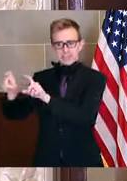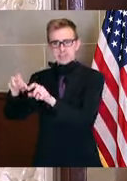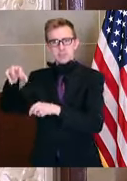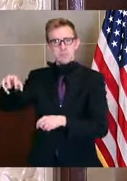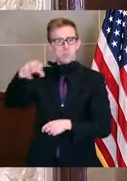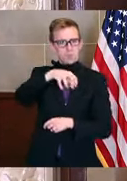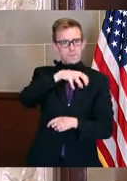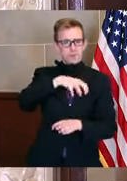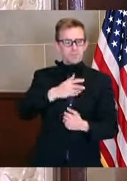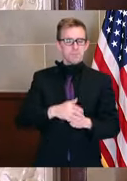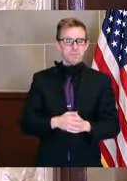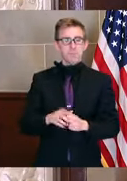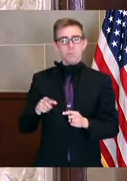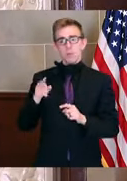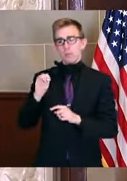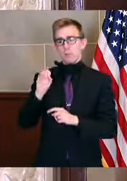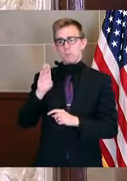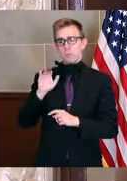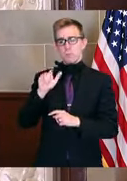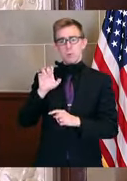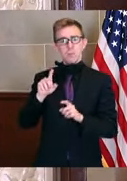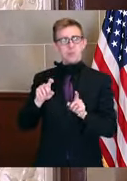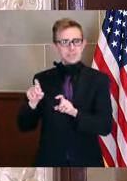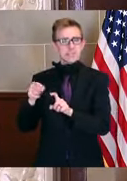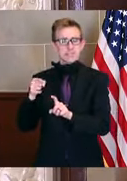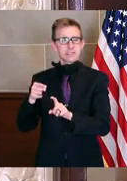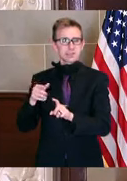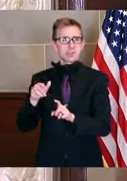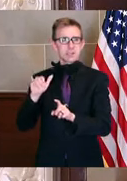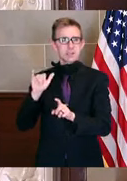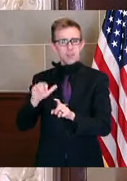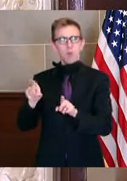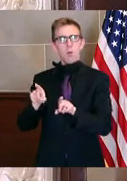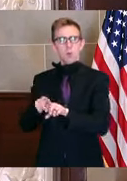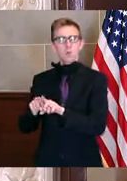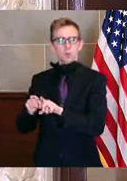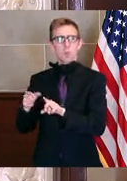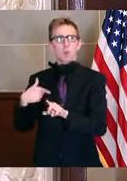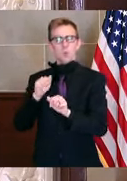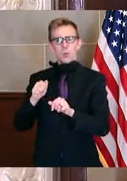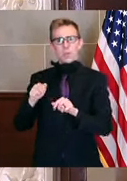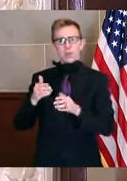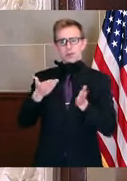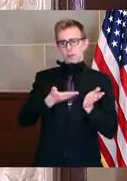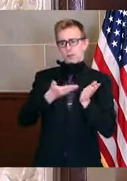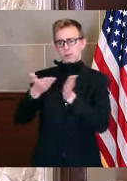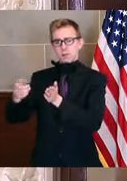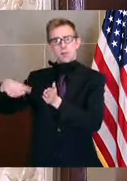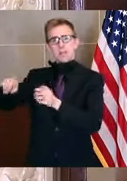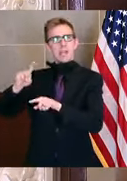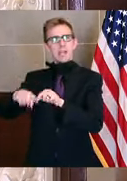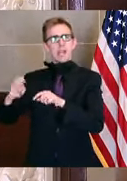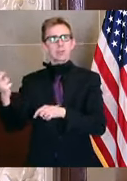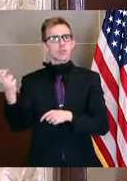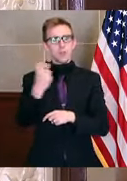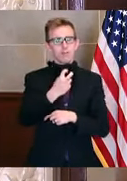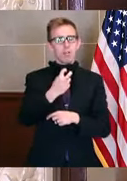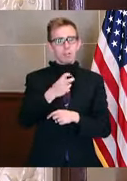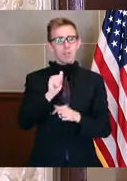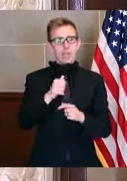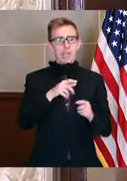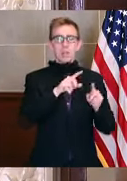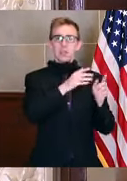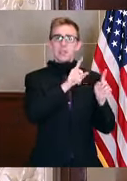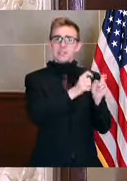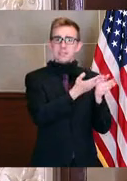the other thing when we say mobile testing, I think now it's at the point, too, that we can take testing to people that maybe don't have the ability to go to some of the test